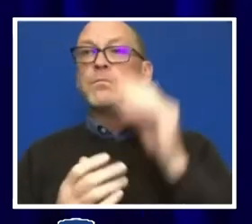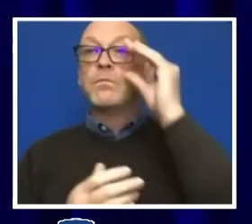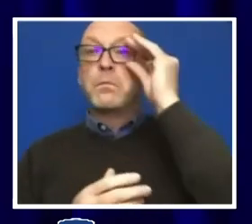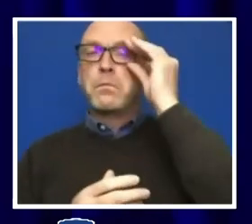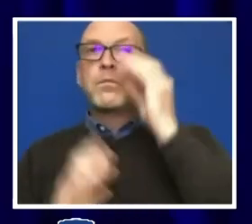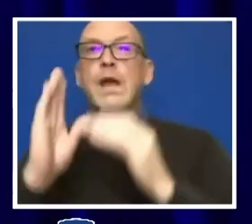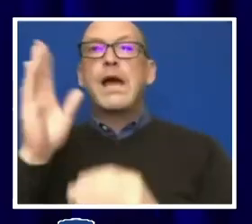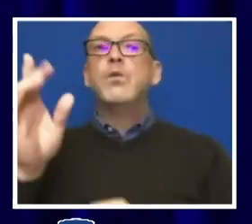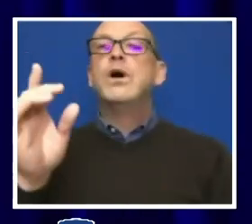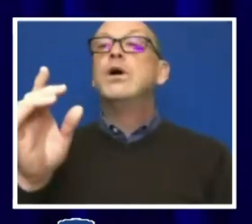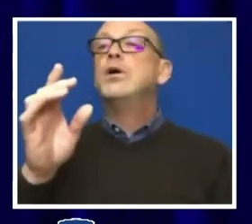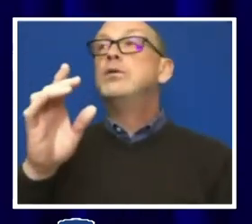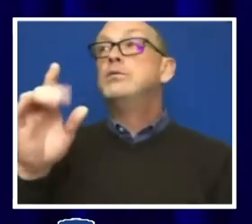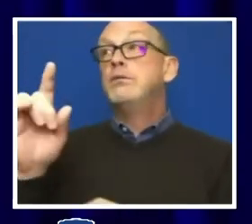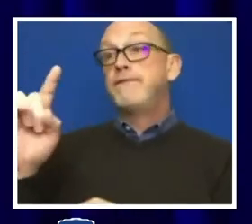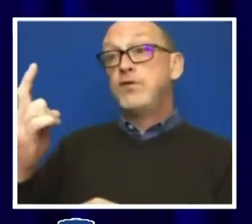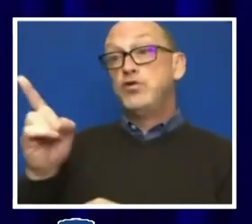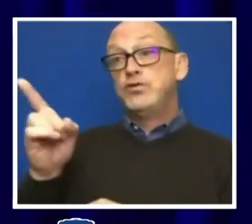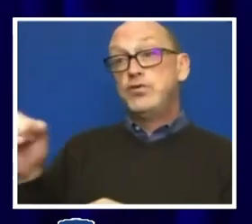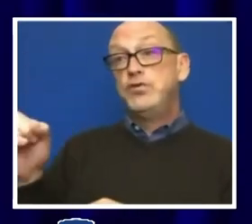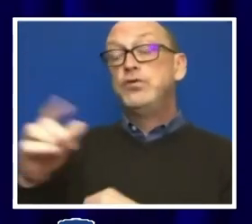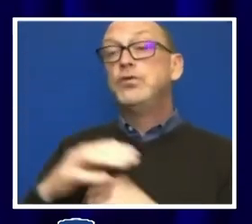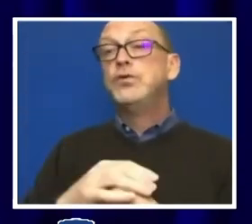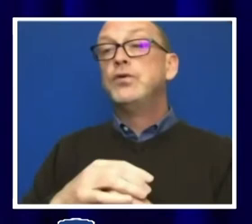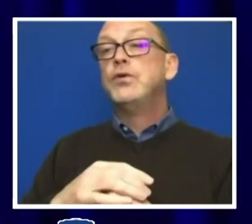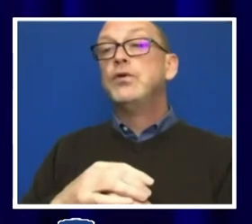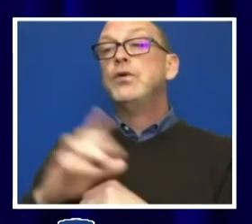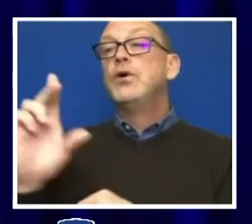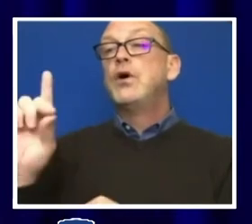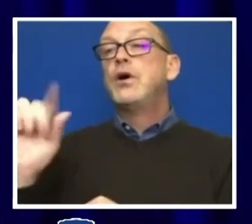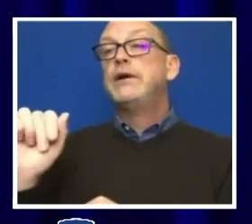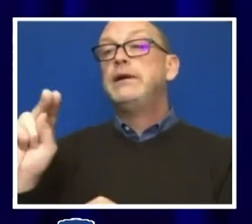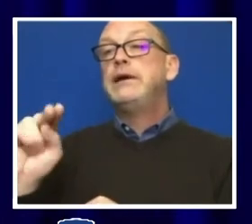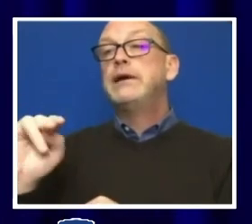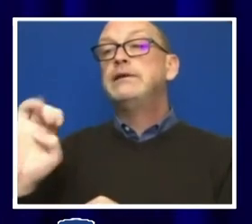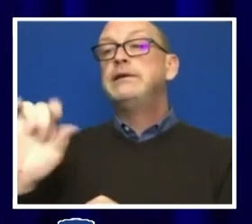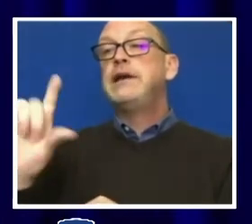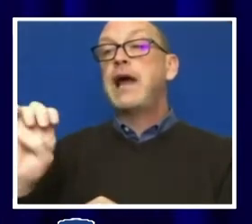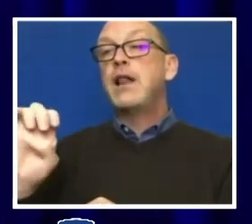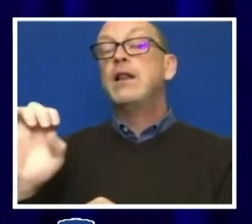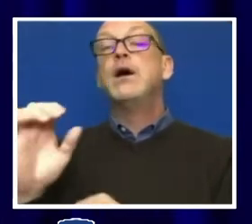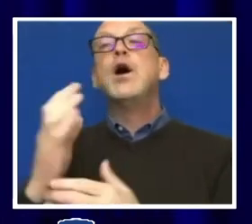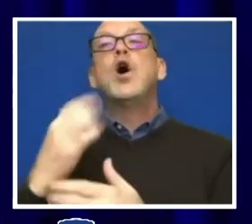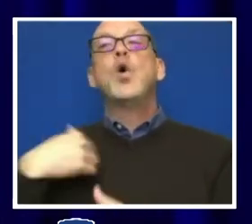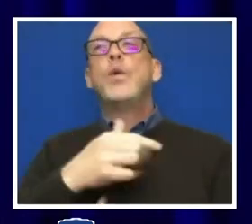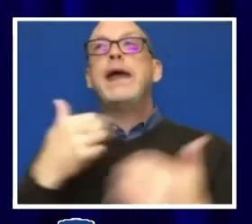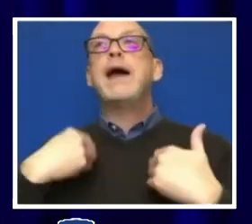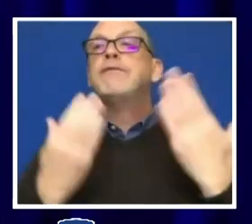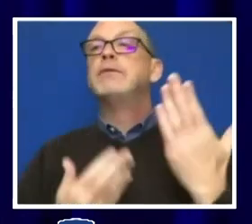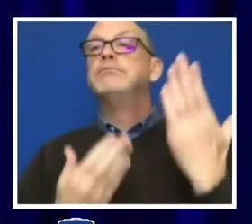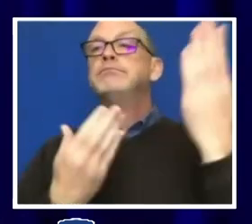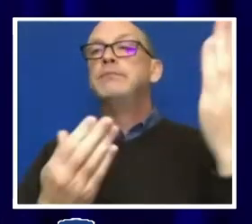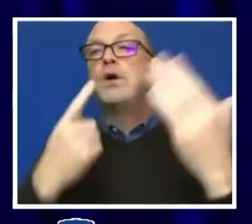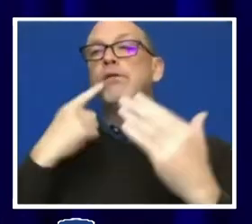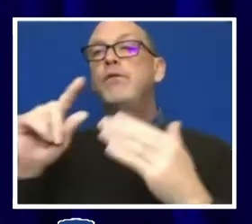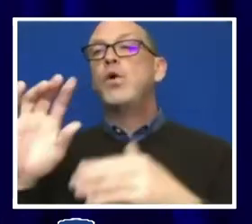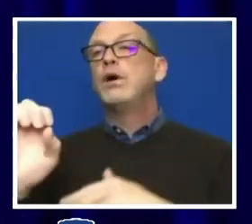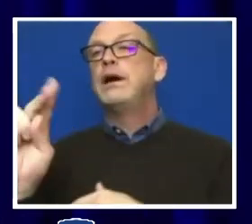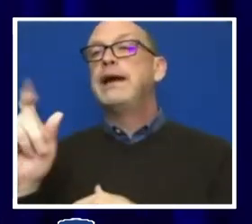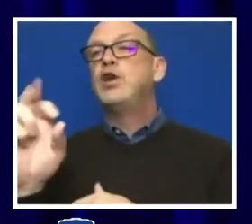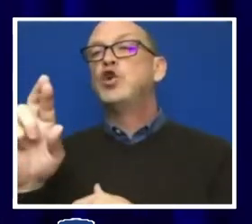you first, Danielle. So there is a recommendation for an enterprise approach